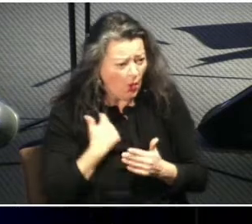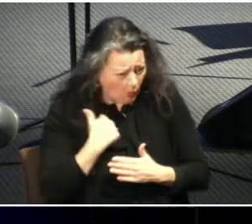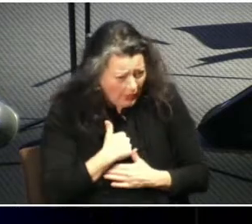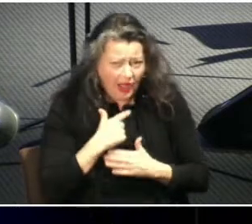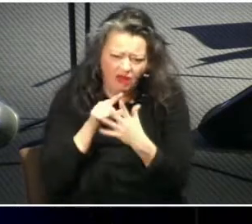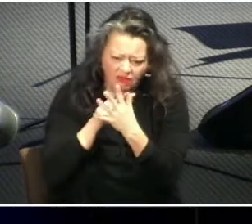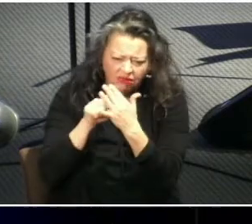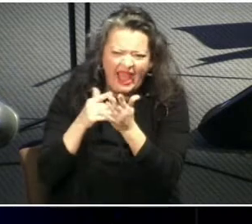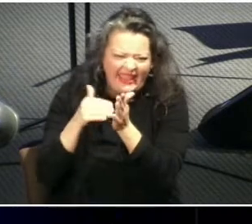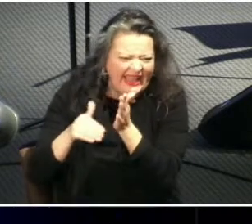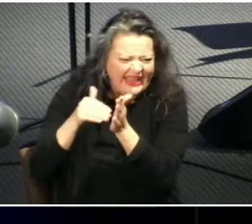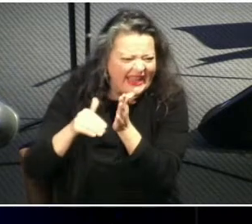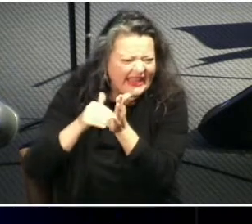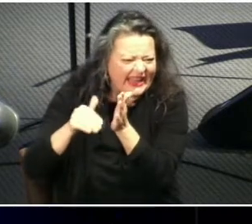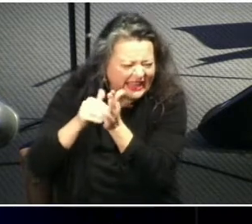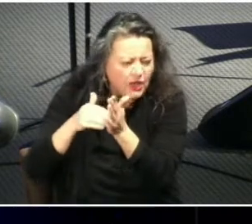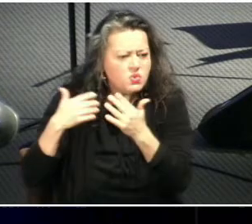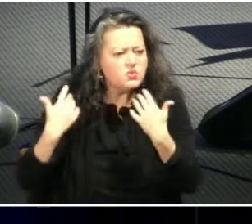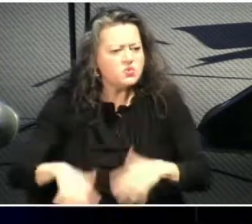so is christ